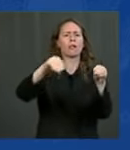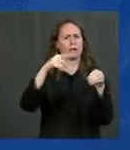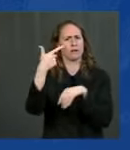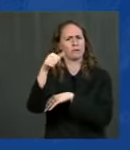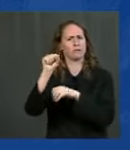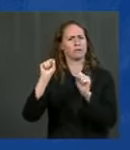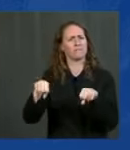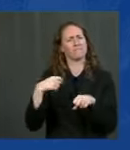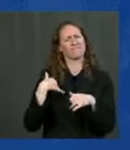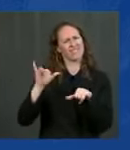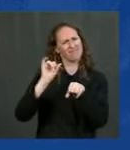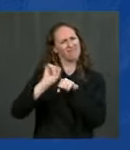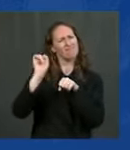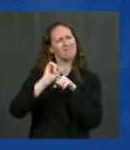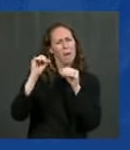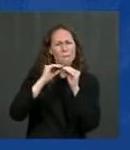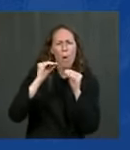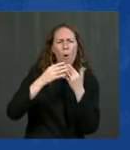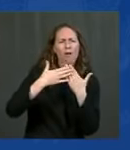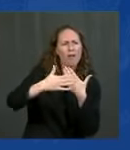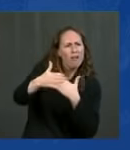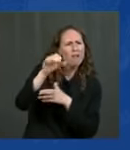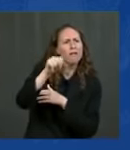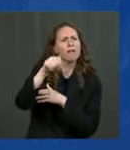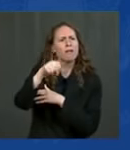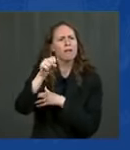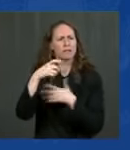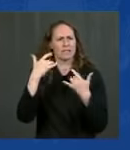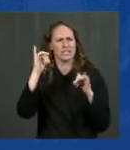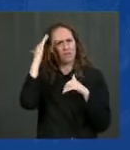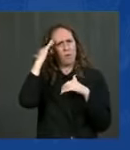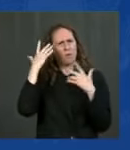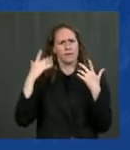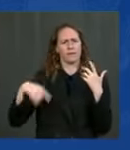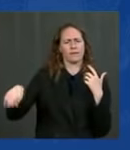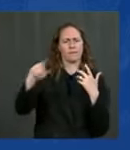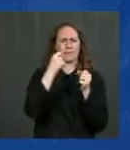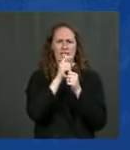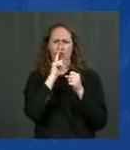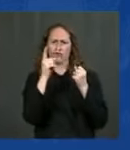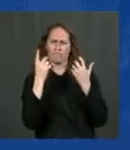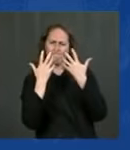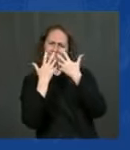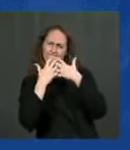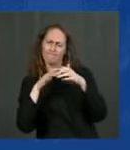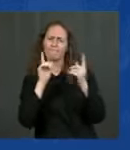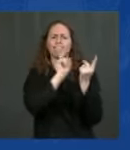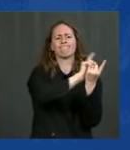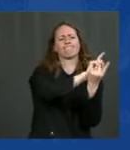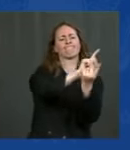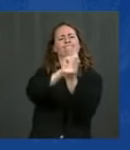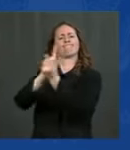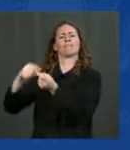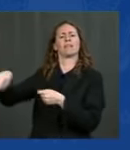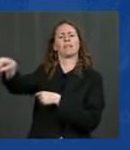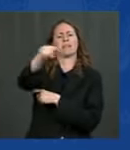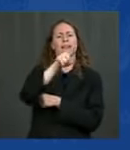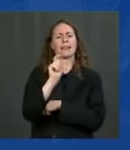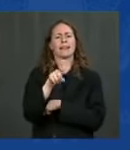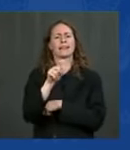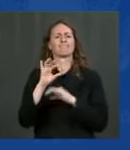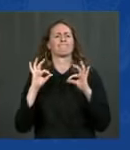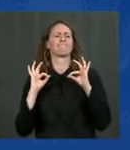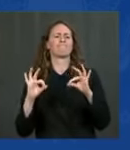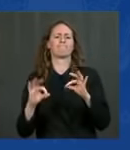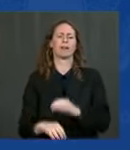governor and the elected officials here until we can meet every need you all have in fact reports suggest that some insurance